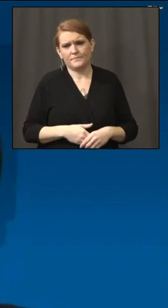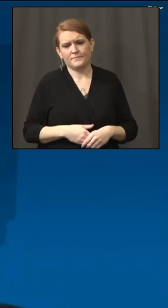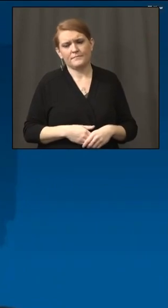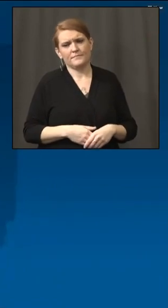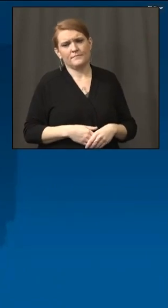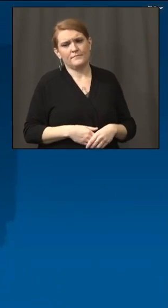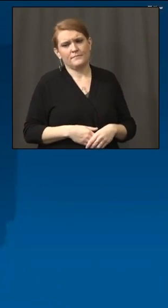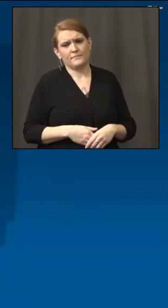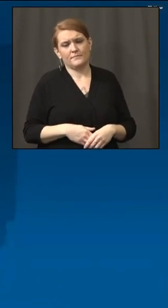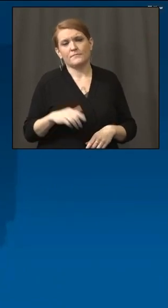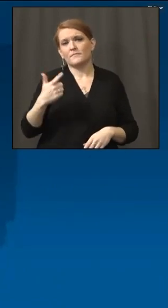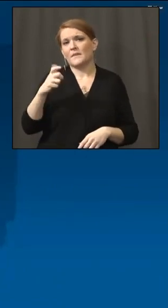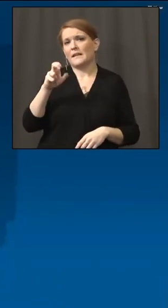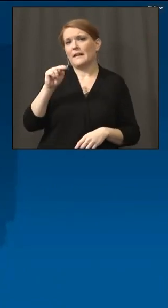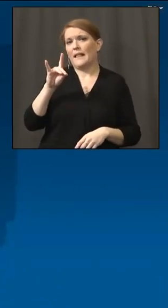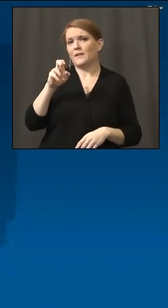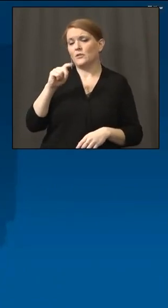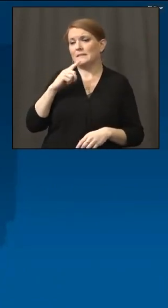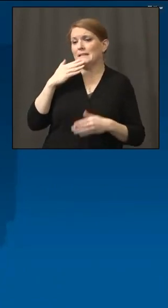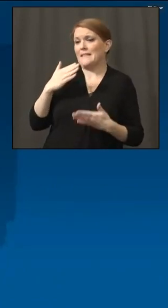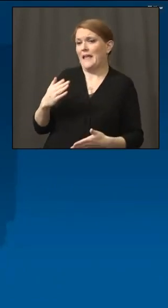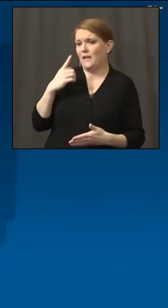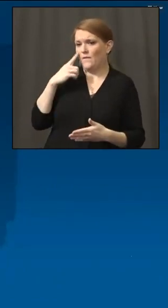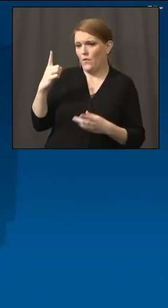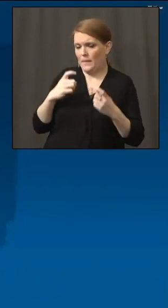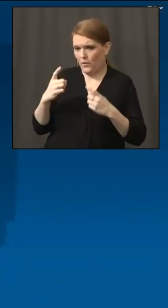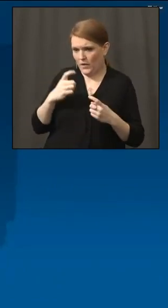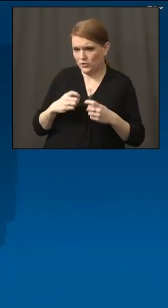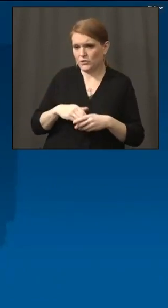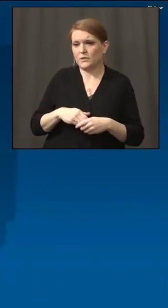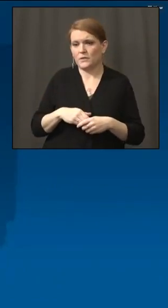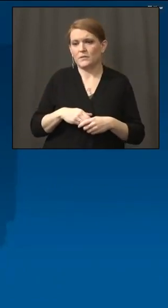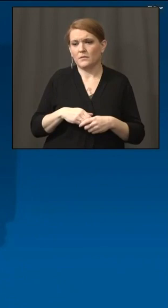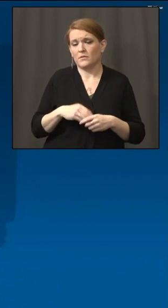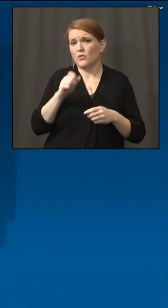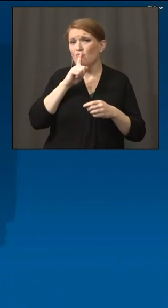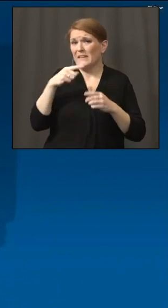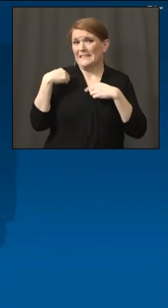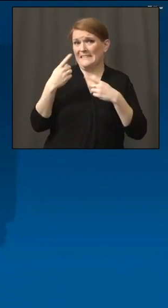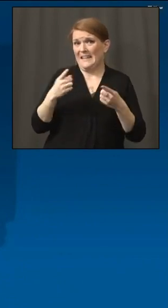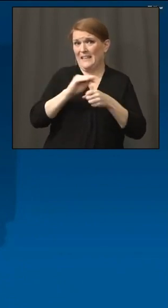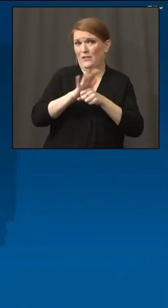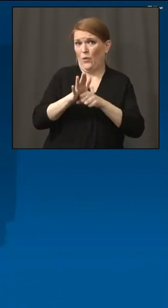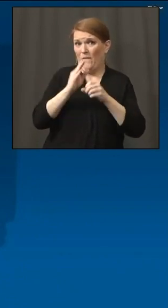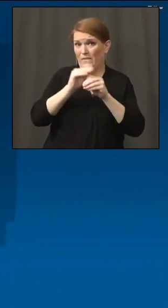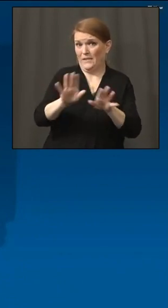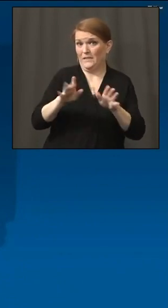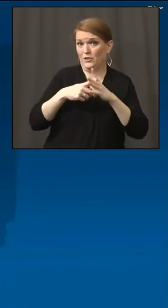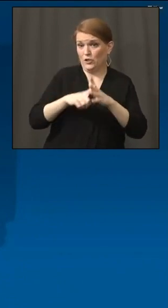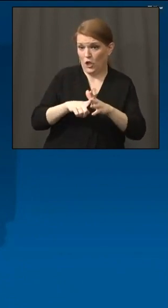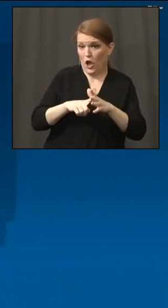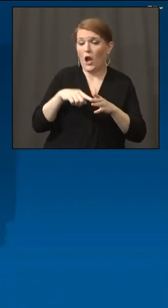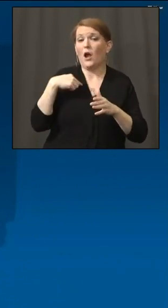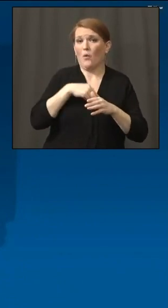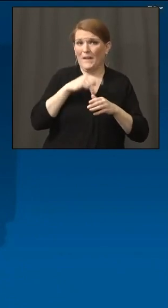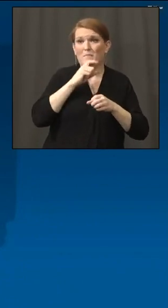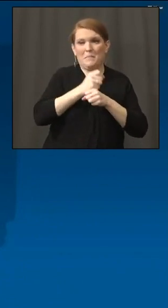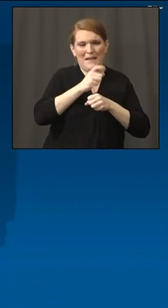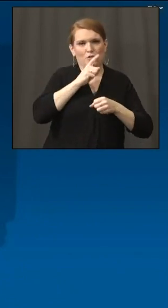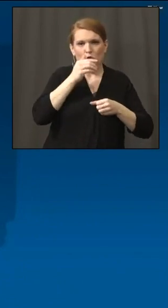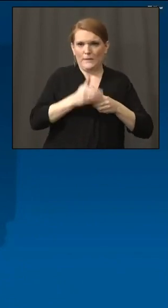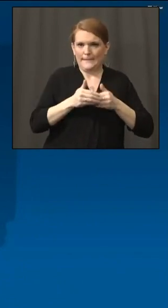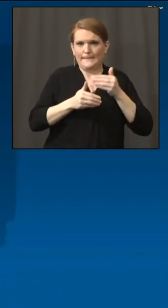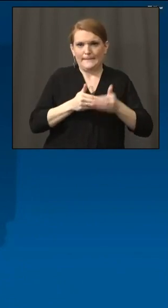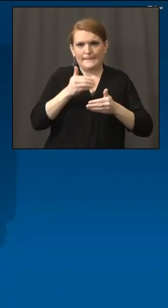Thank you for the question. So since the onset of this pandemic, we've really been, you know, pacing ourselves and doing business impact